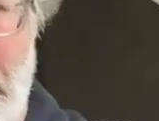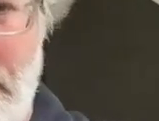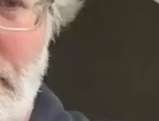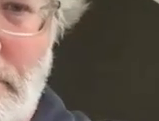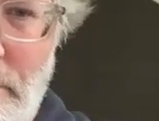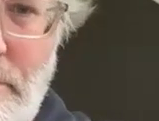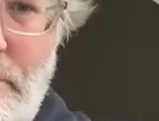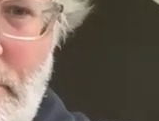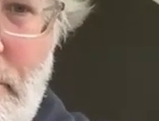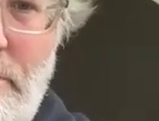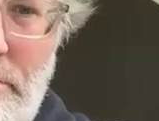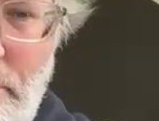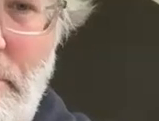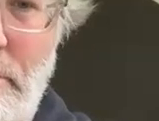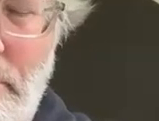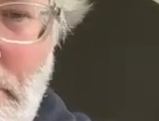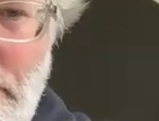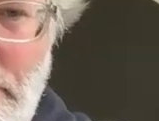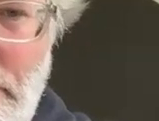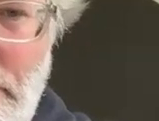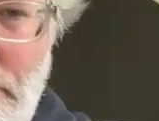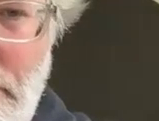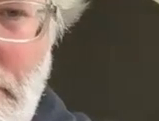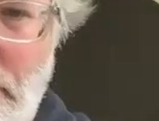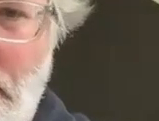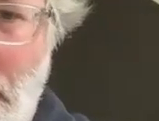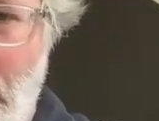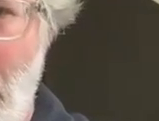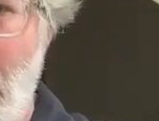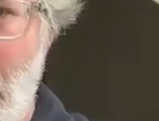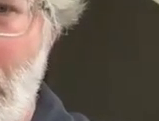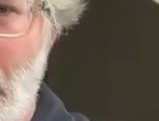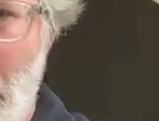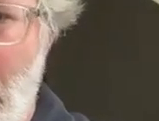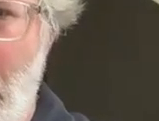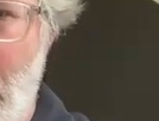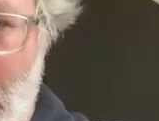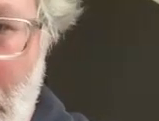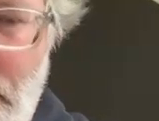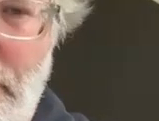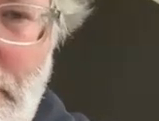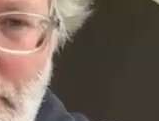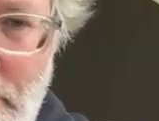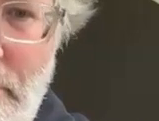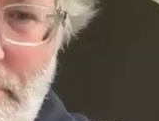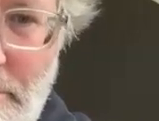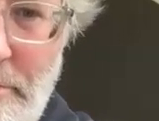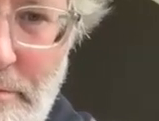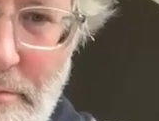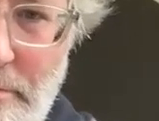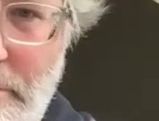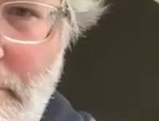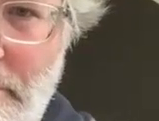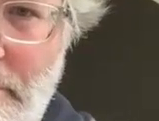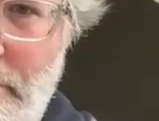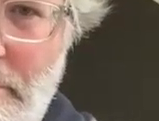stakeholders have less trust in what you have to say and you know as you i'm sure again you all know this we